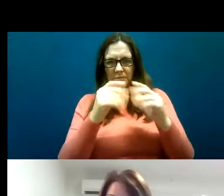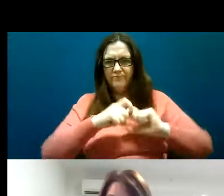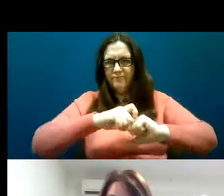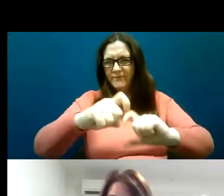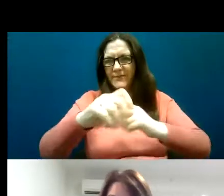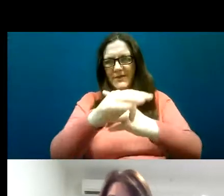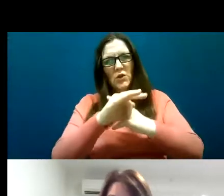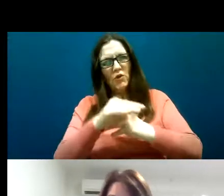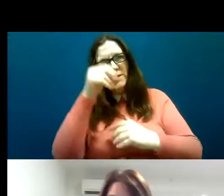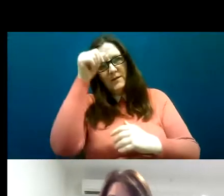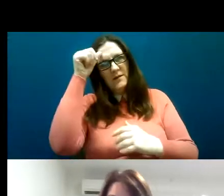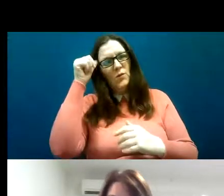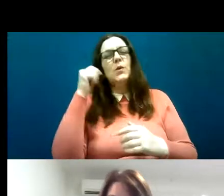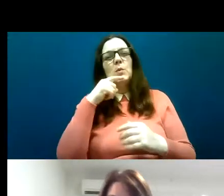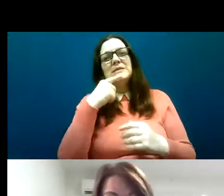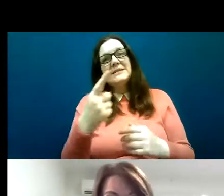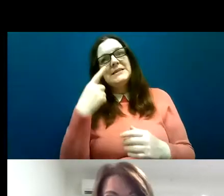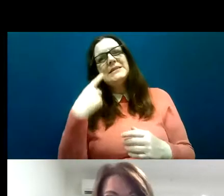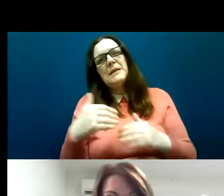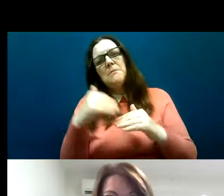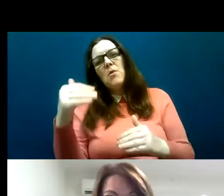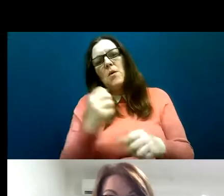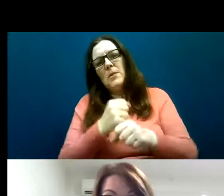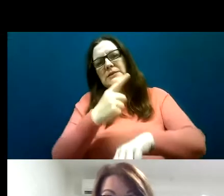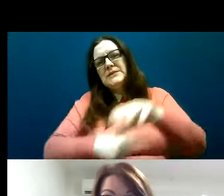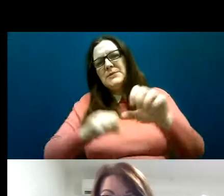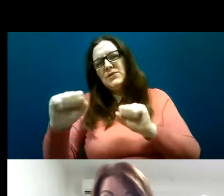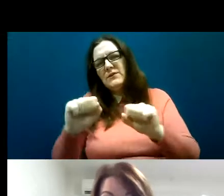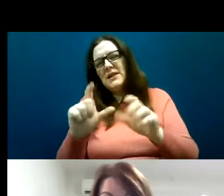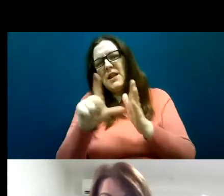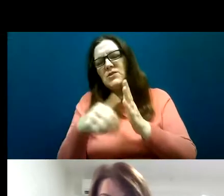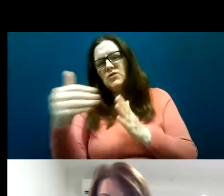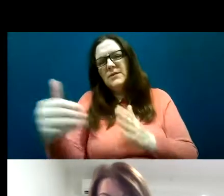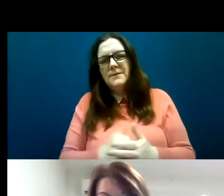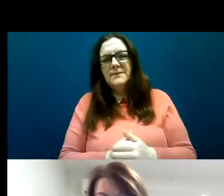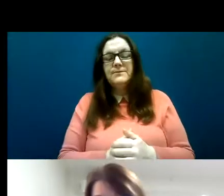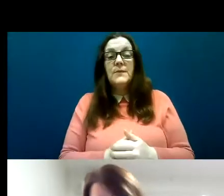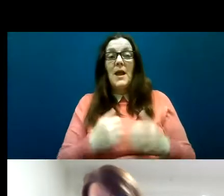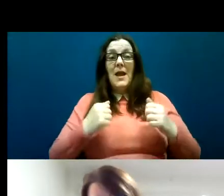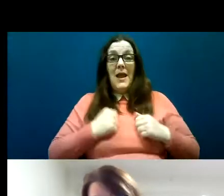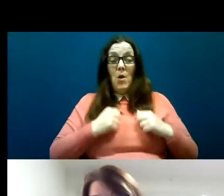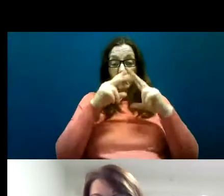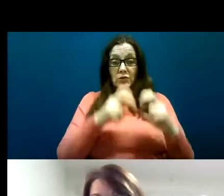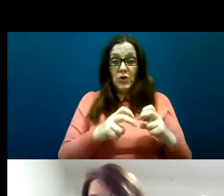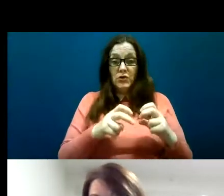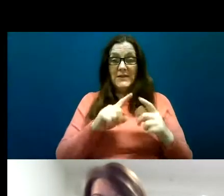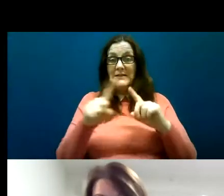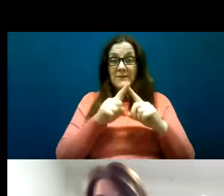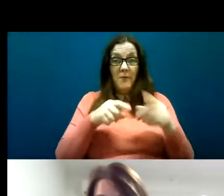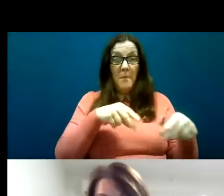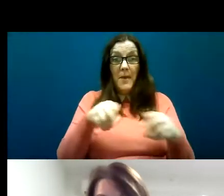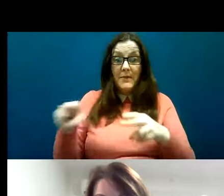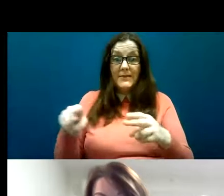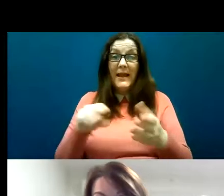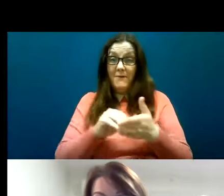when it comes to the link with disability services later on. It was a mixed method study based in Dublin in partnership with